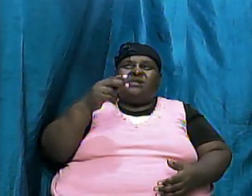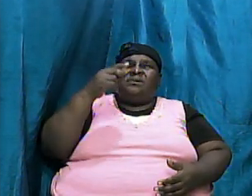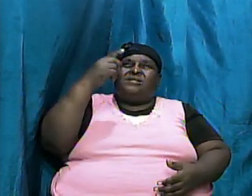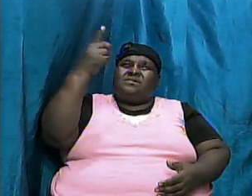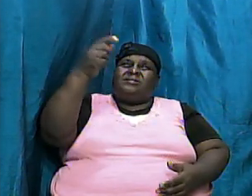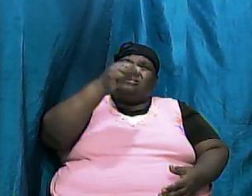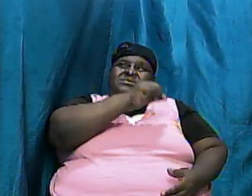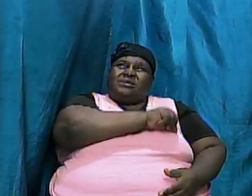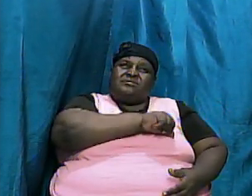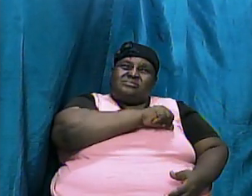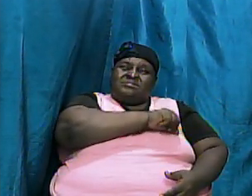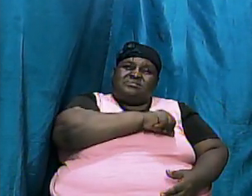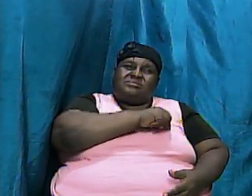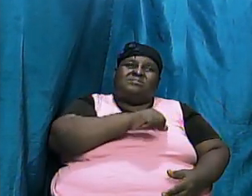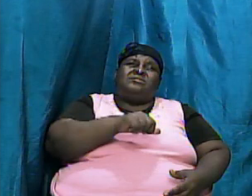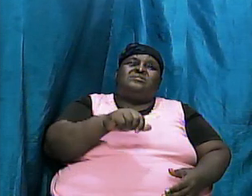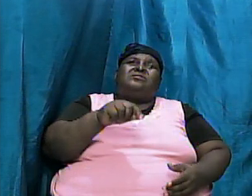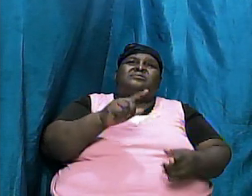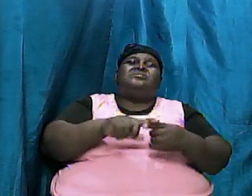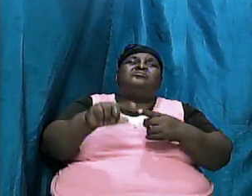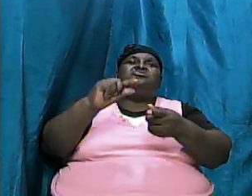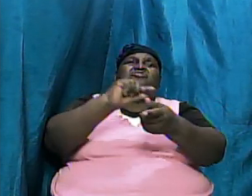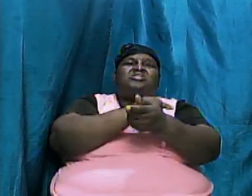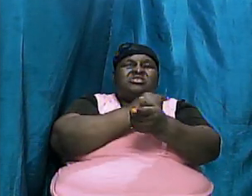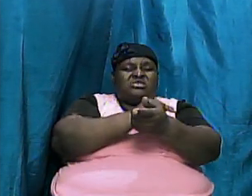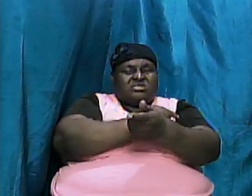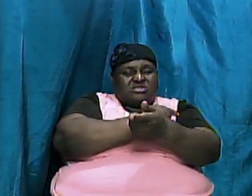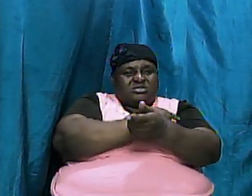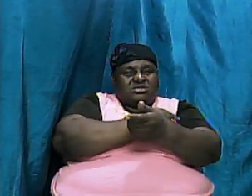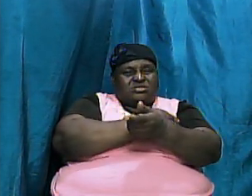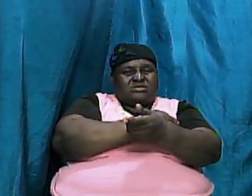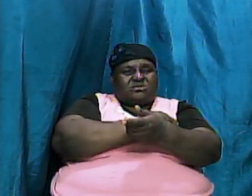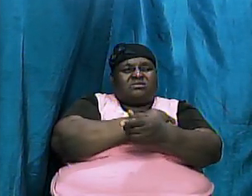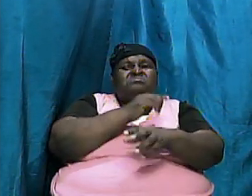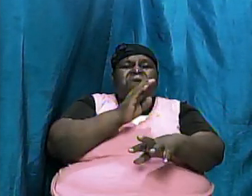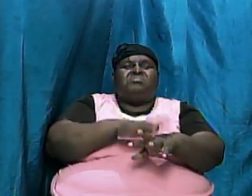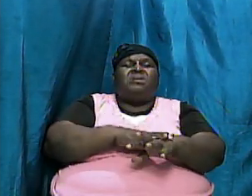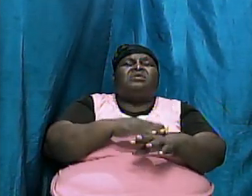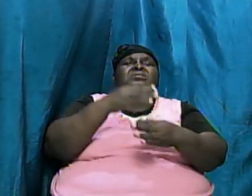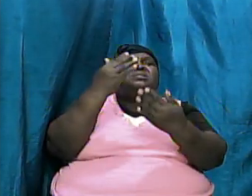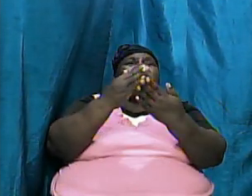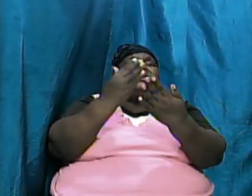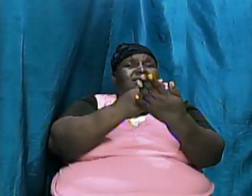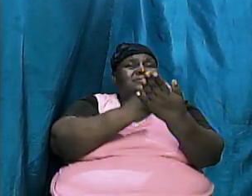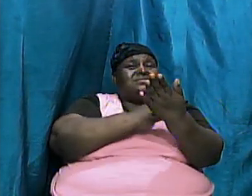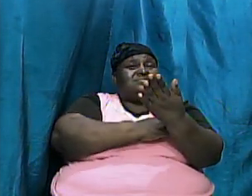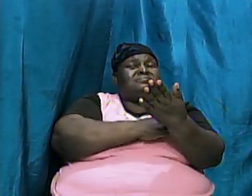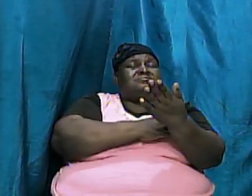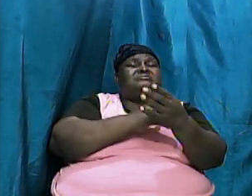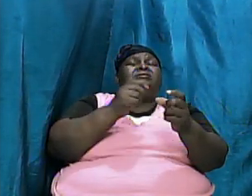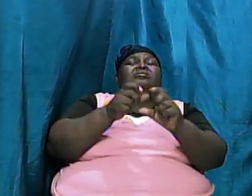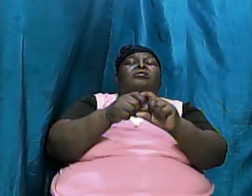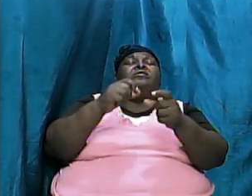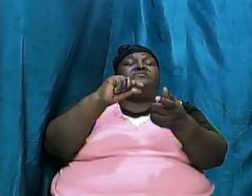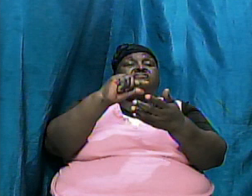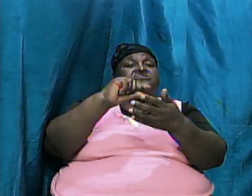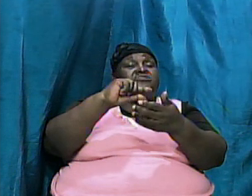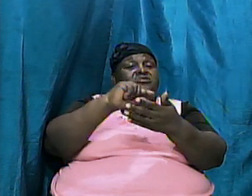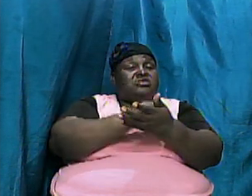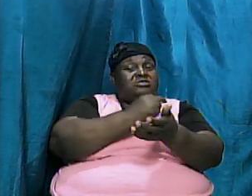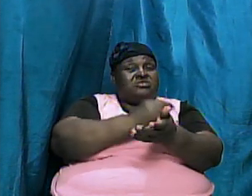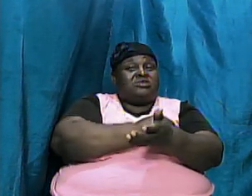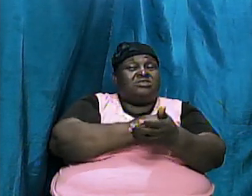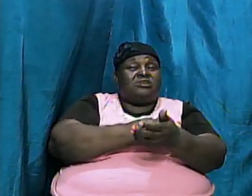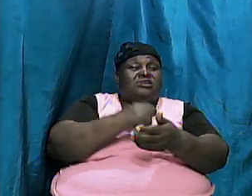towards Genesis we are on the subject of Genesis and if we are going to validate